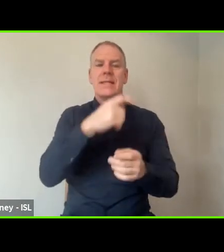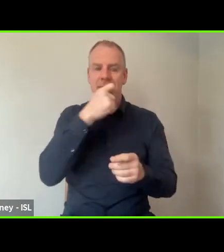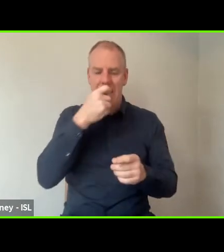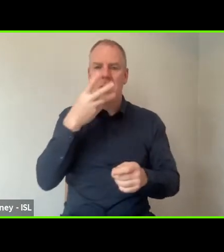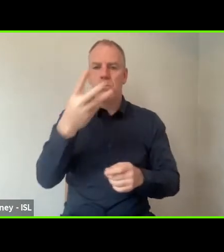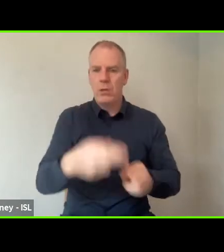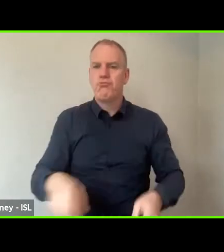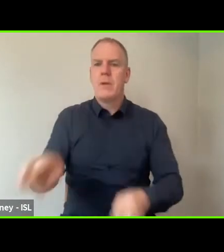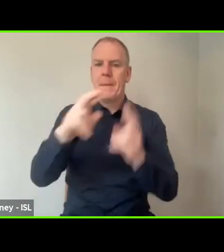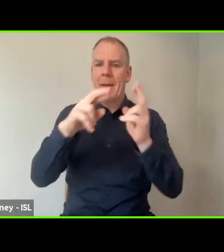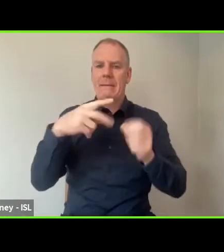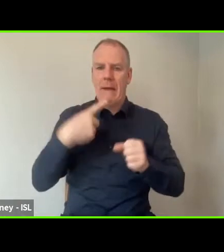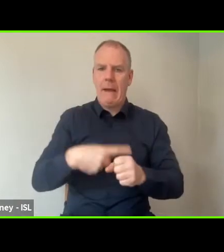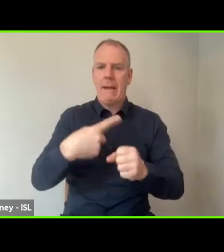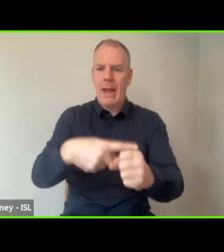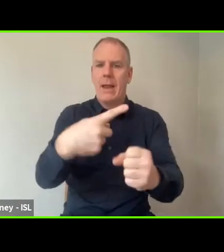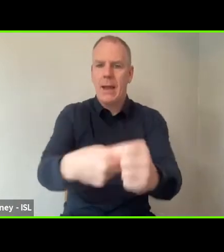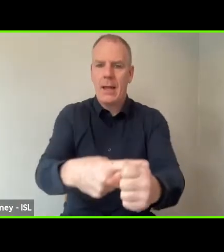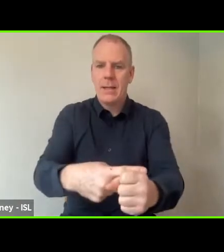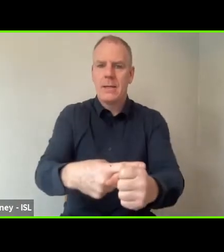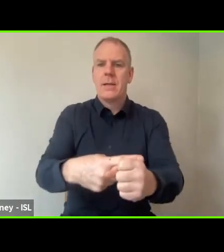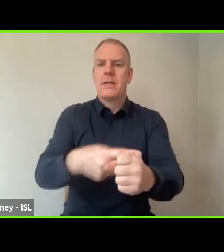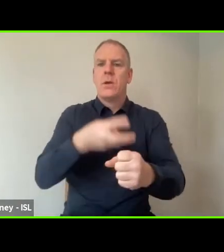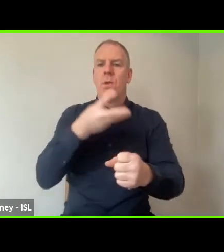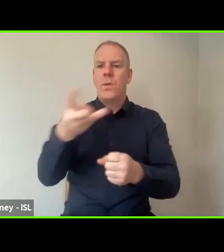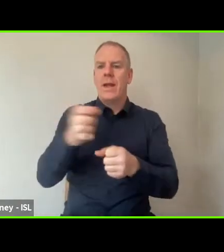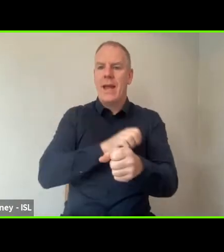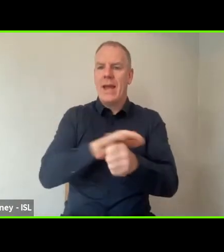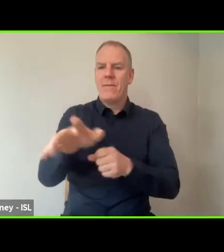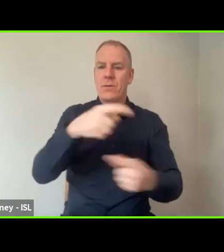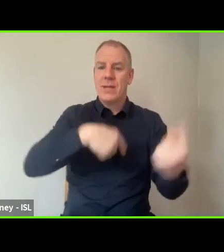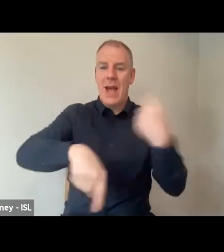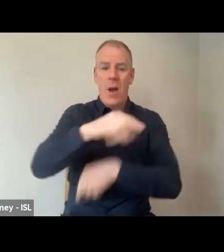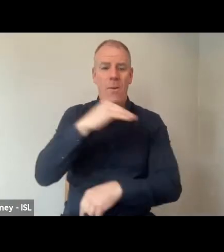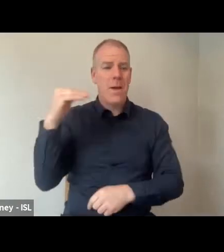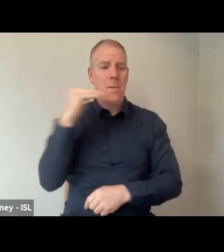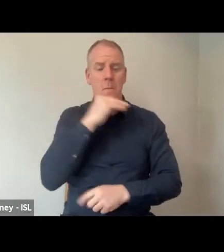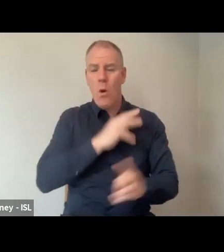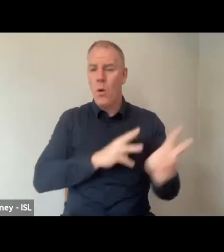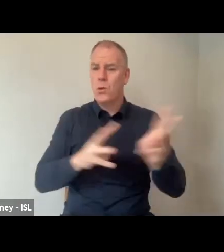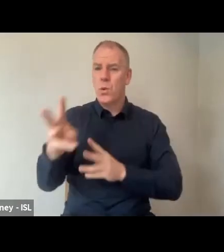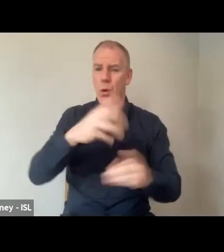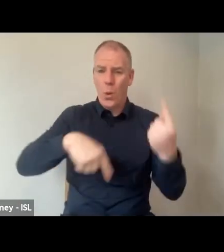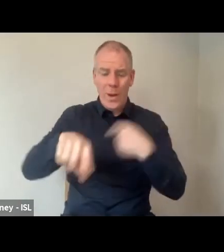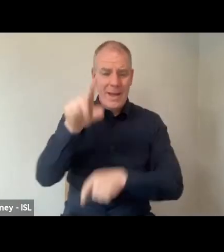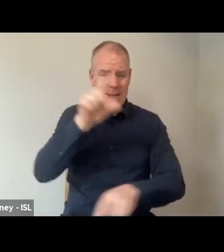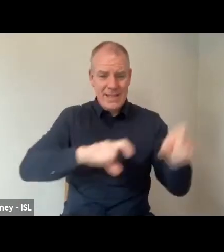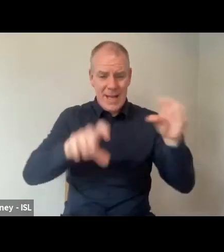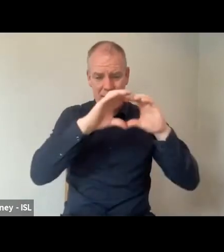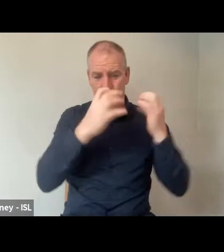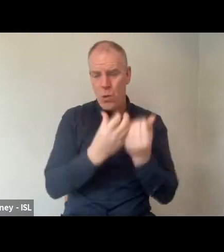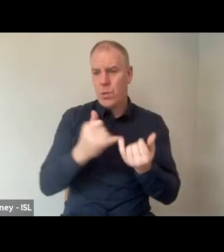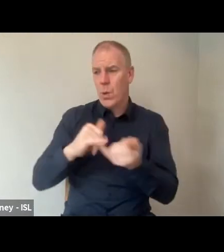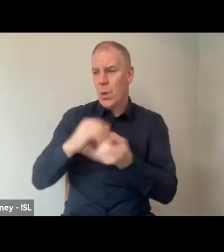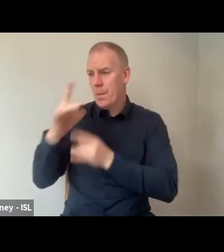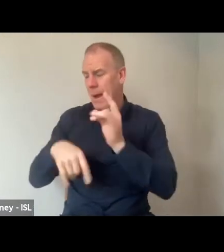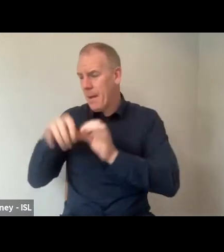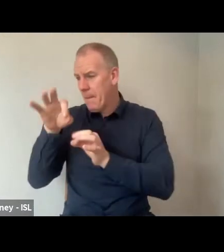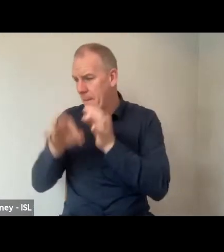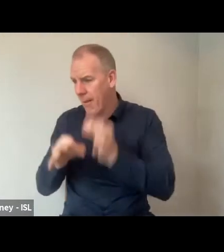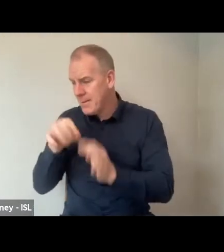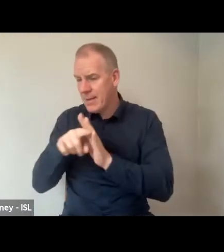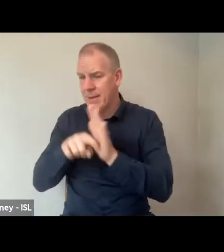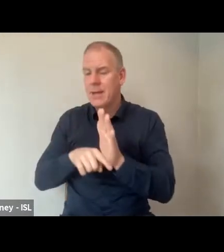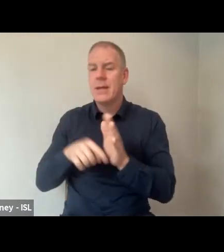multiple times to help inform the critical work that we, the science community, policymakers and the public